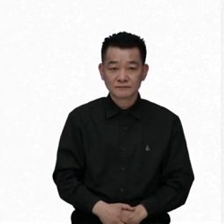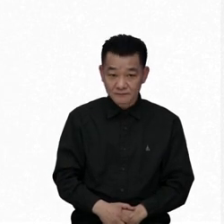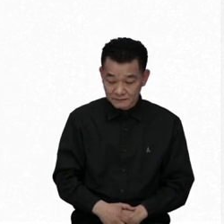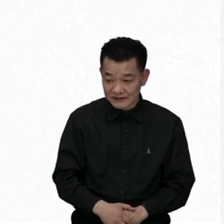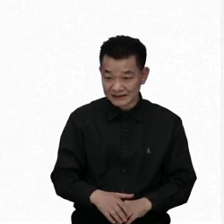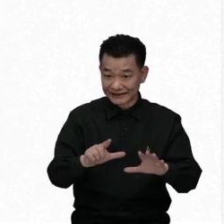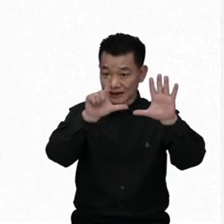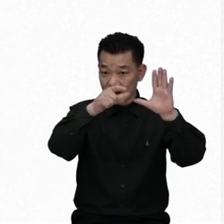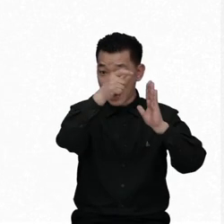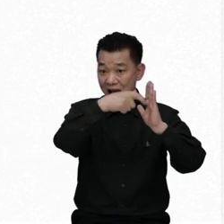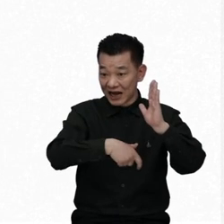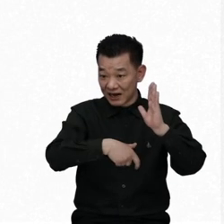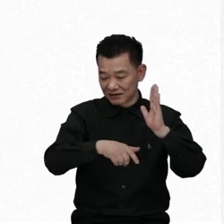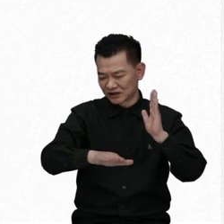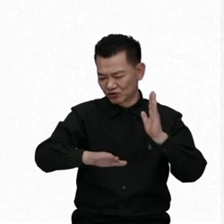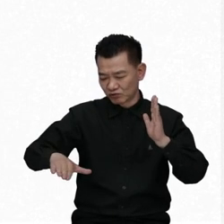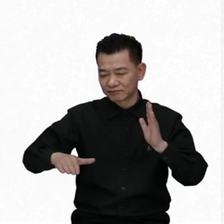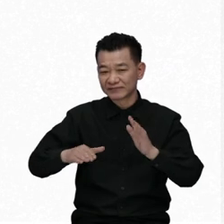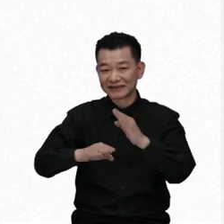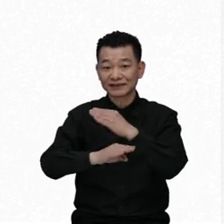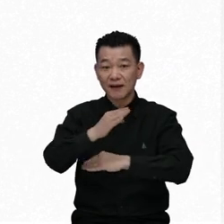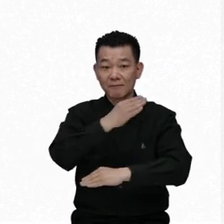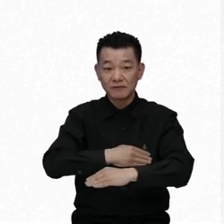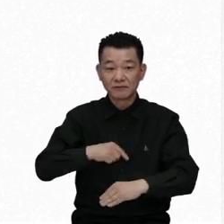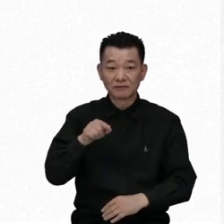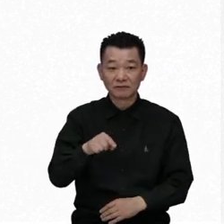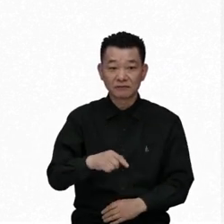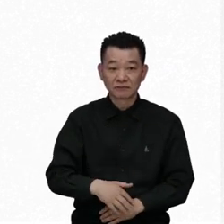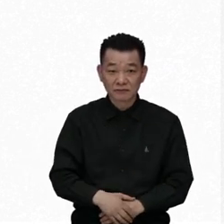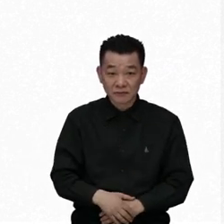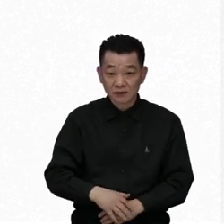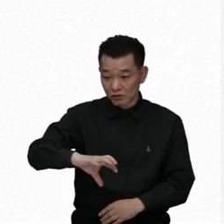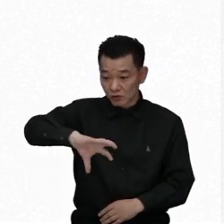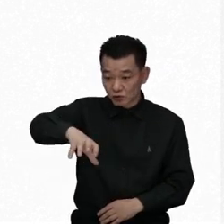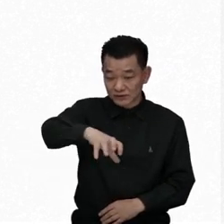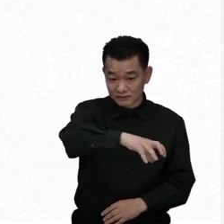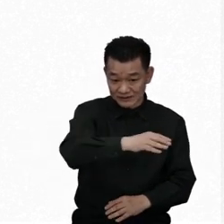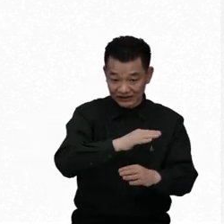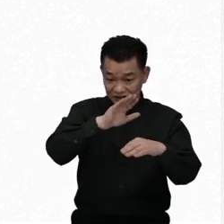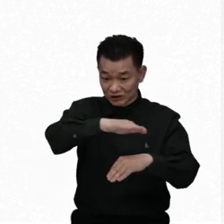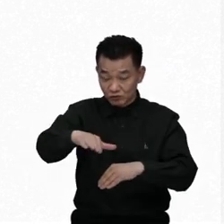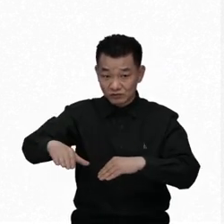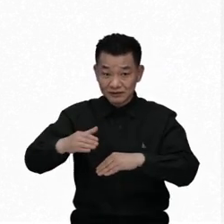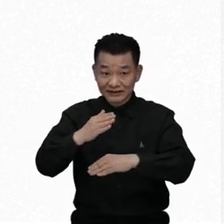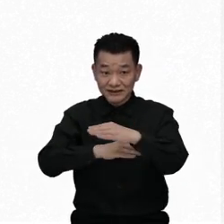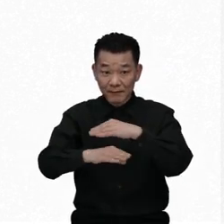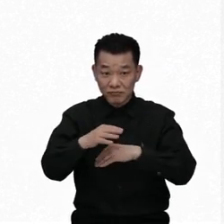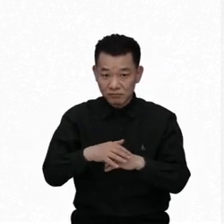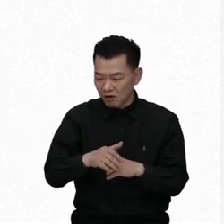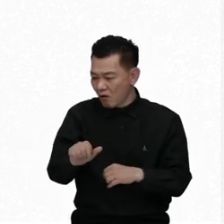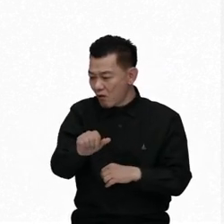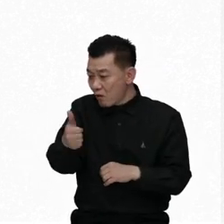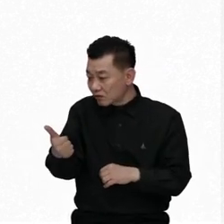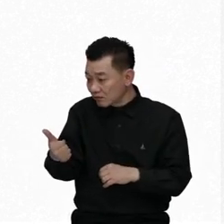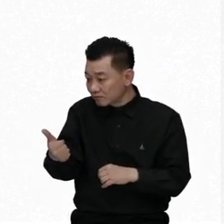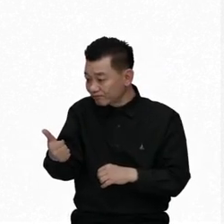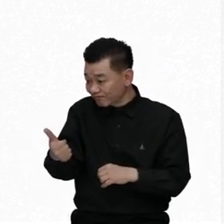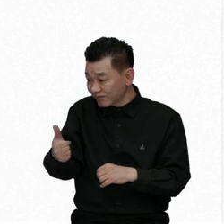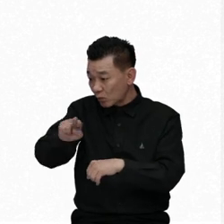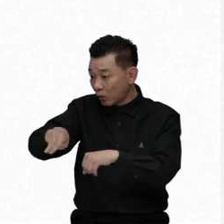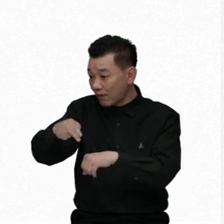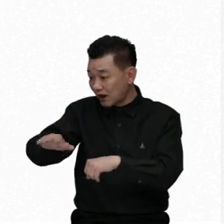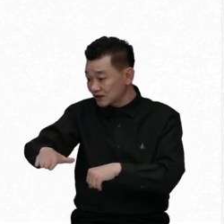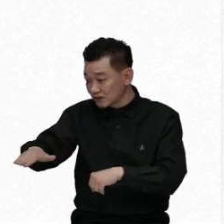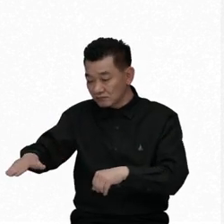Article 7. Children with disabilities States parties shall take all necessary measures to